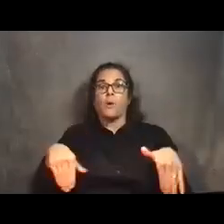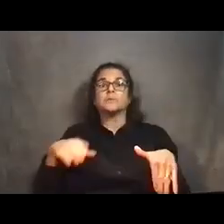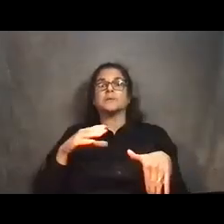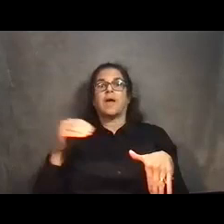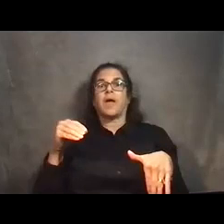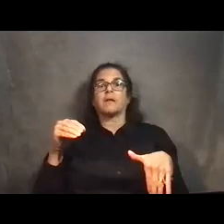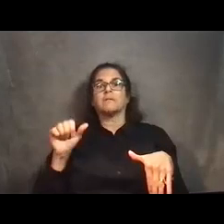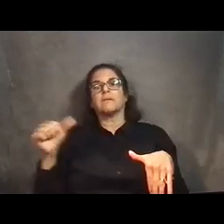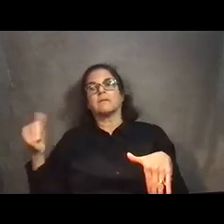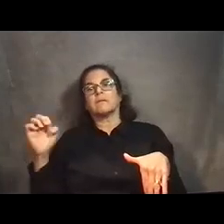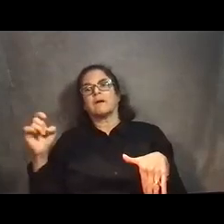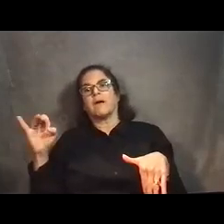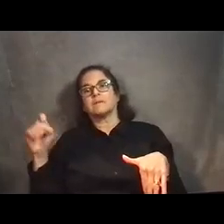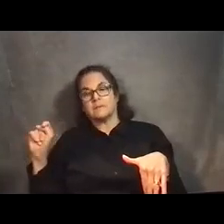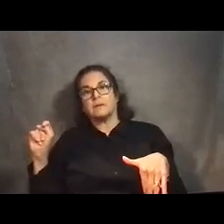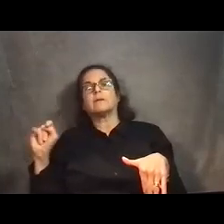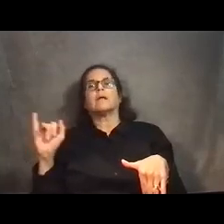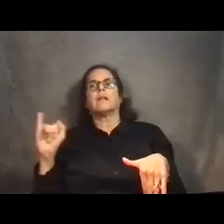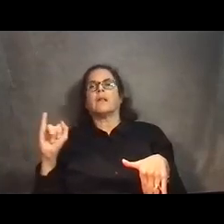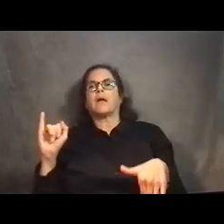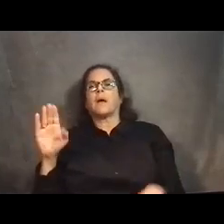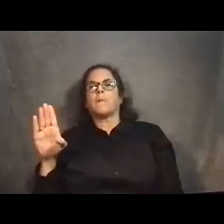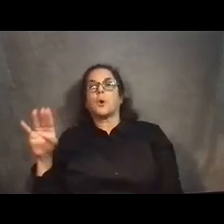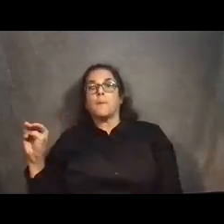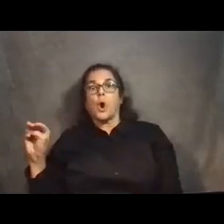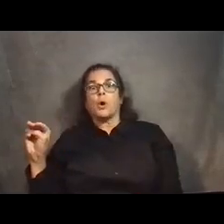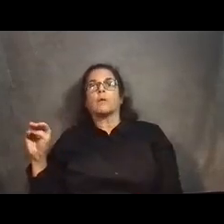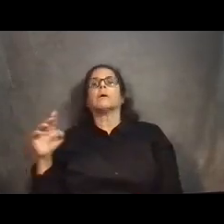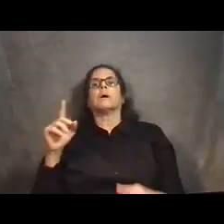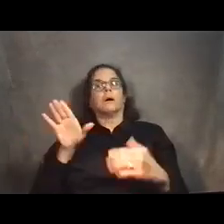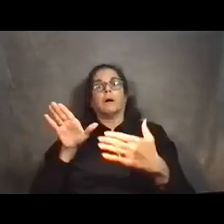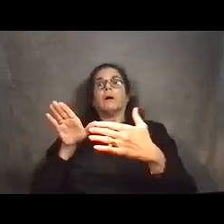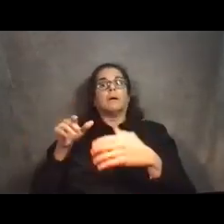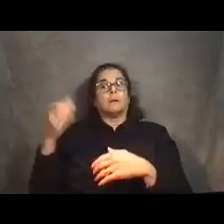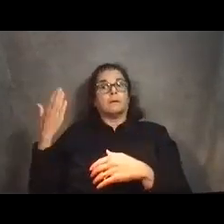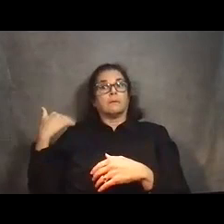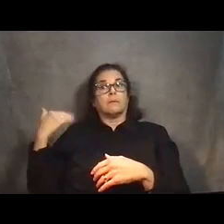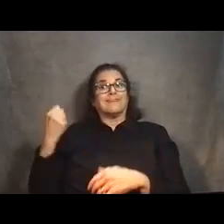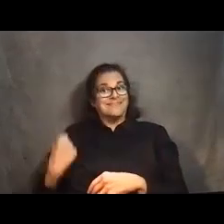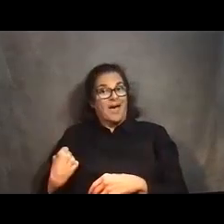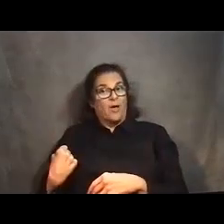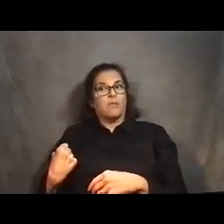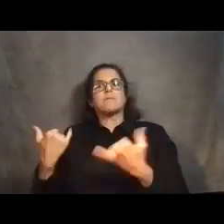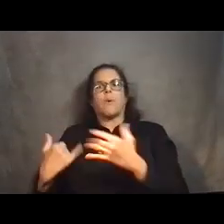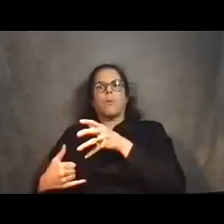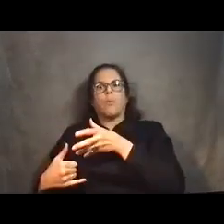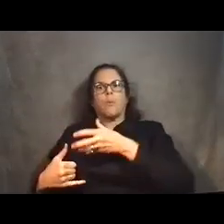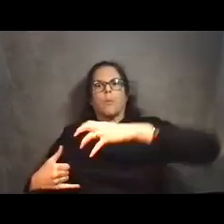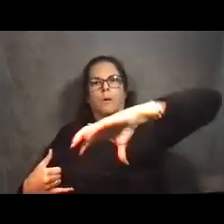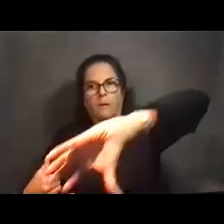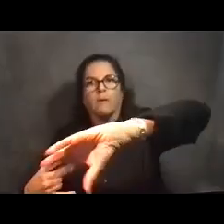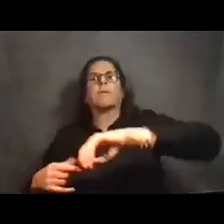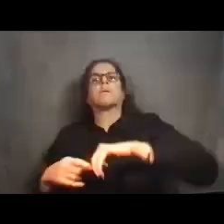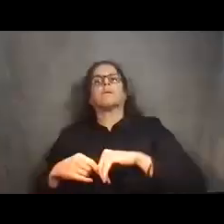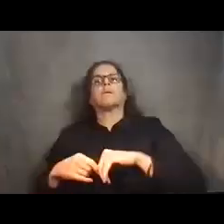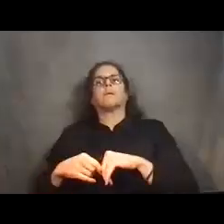like Brynmark, the station house at Lawrence will flip to the north side of the street, and the auxiliary exit will flip to the south